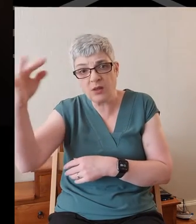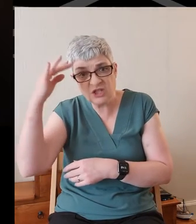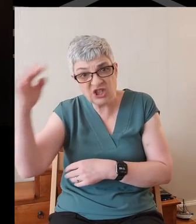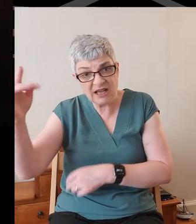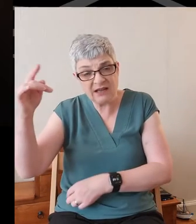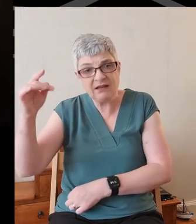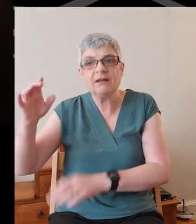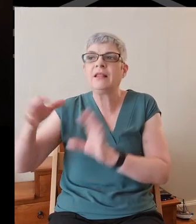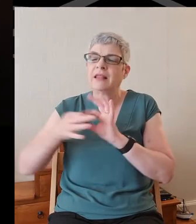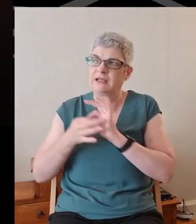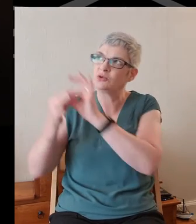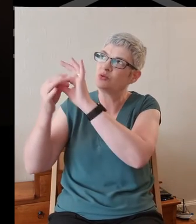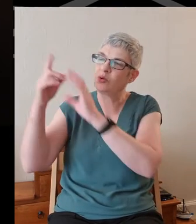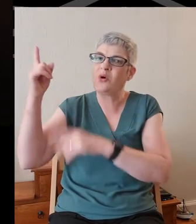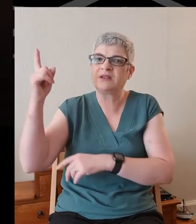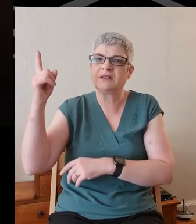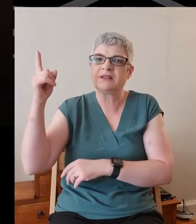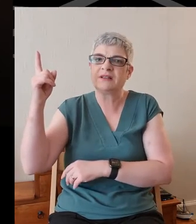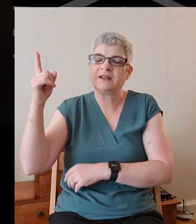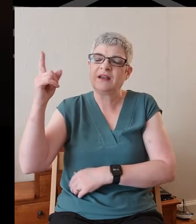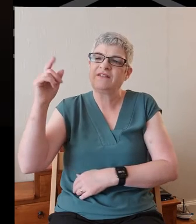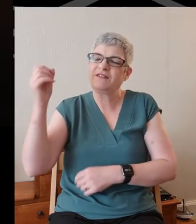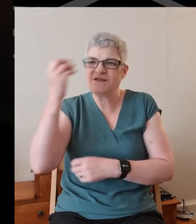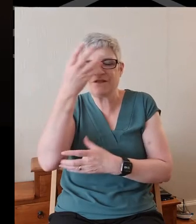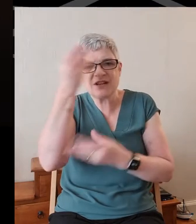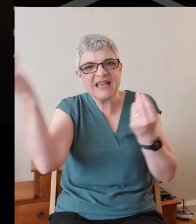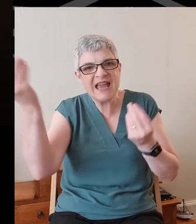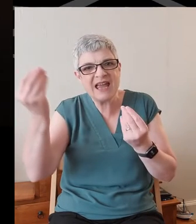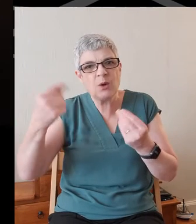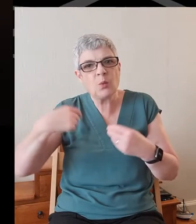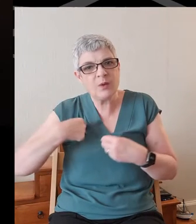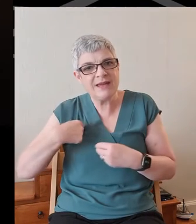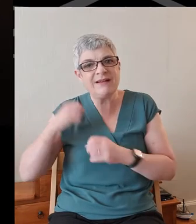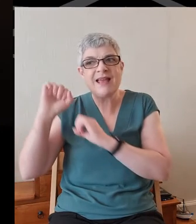we are made in His image, not He made in our image.